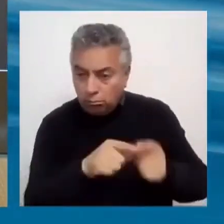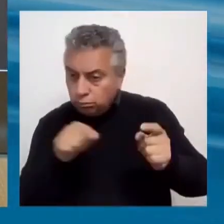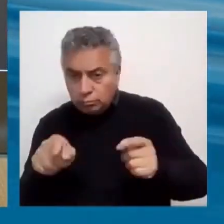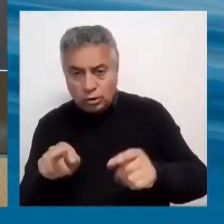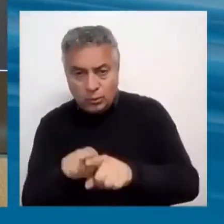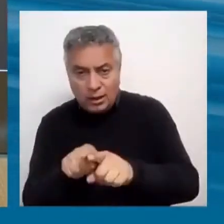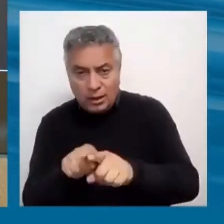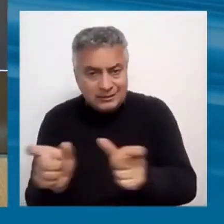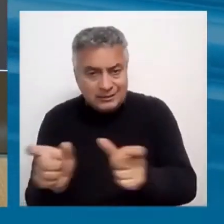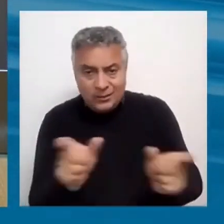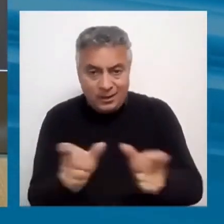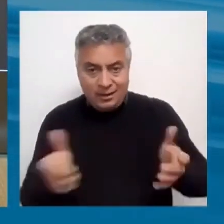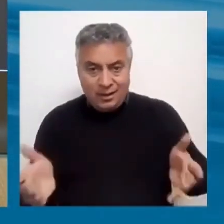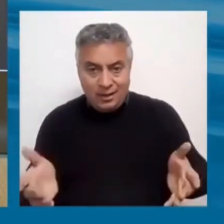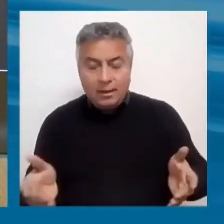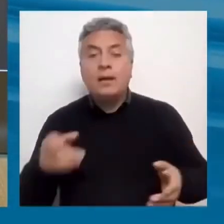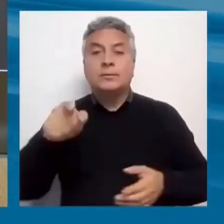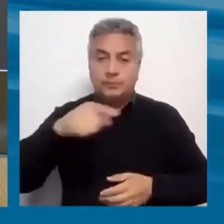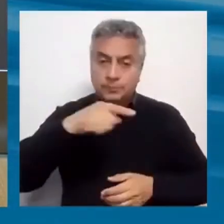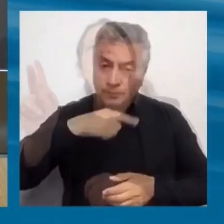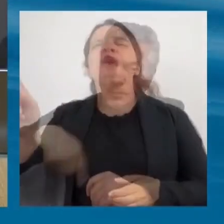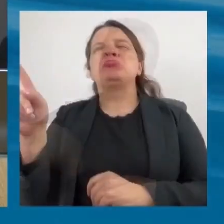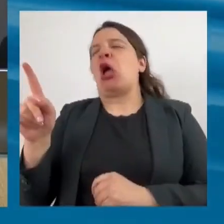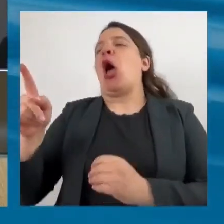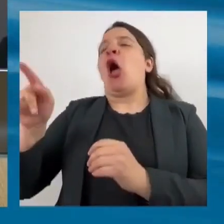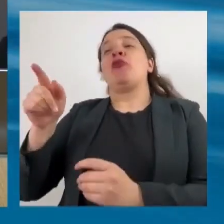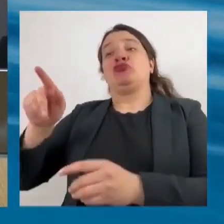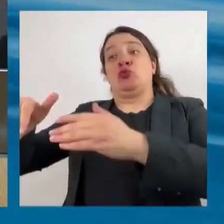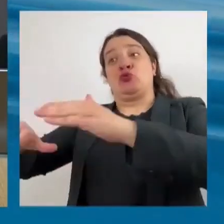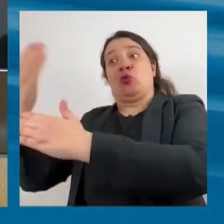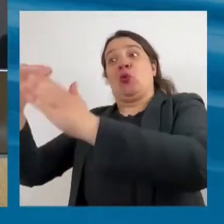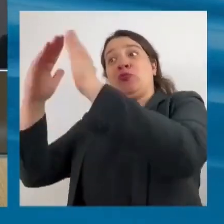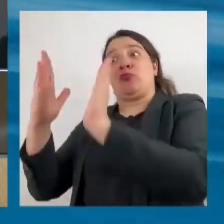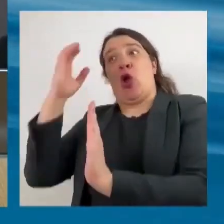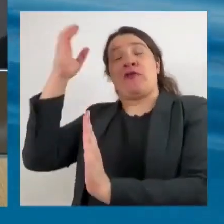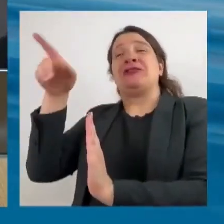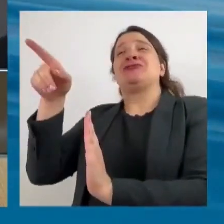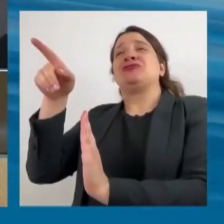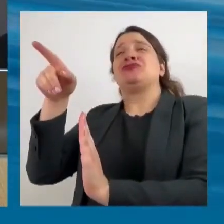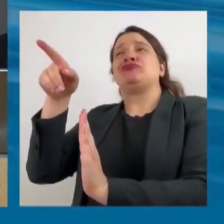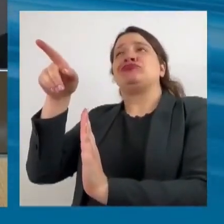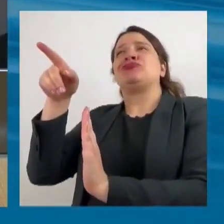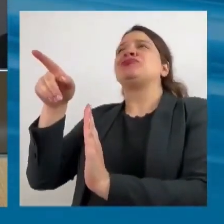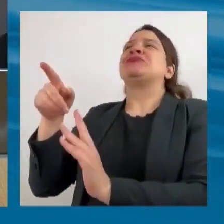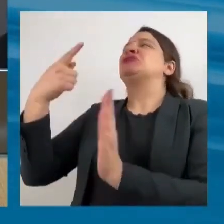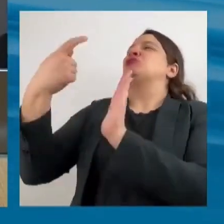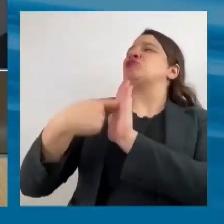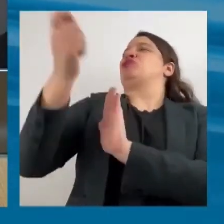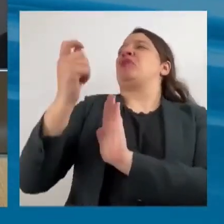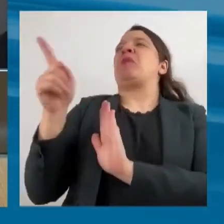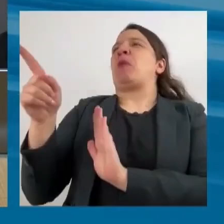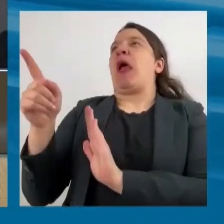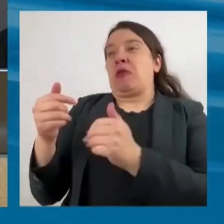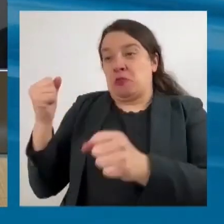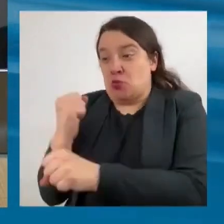vulnerable populations have access to some resources. We have to move away from this technical focus to a more adaptive